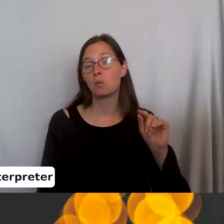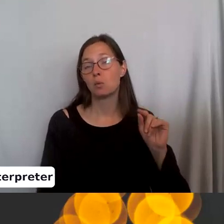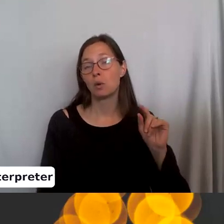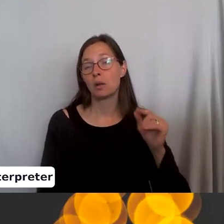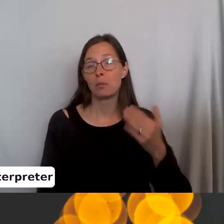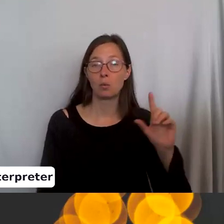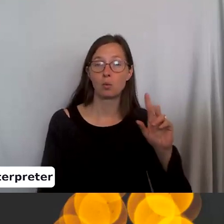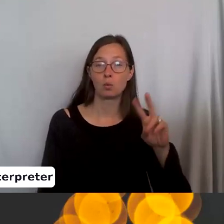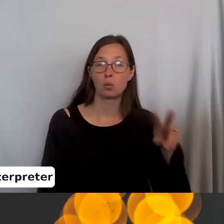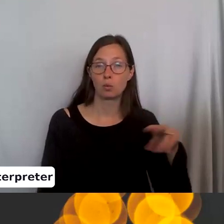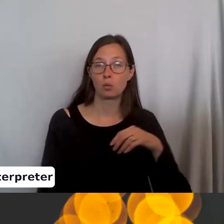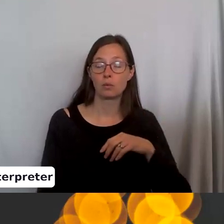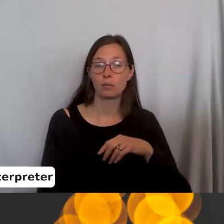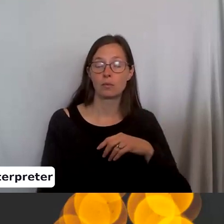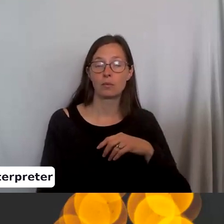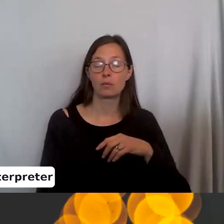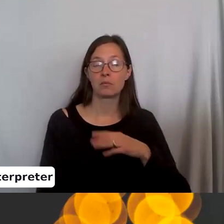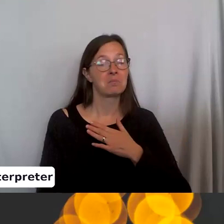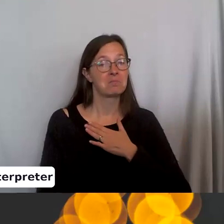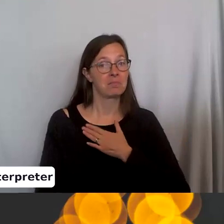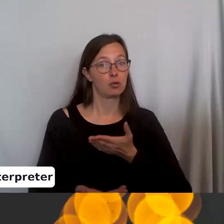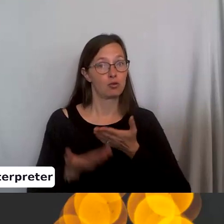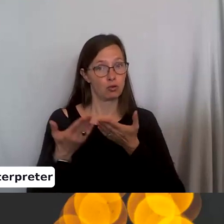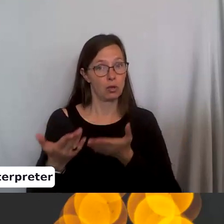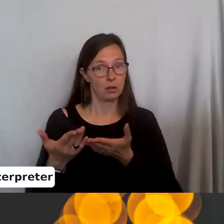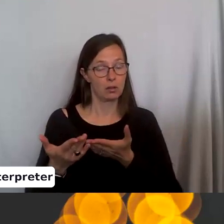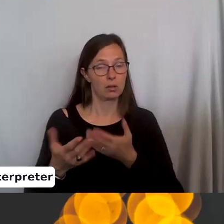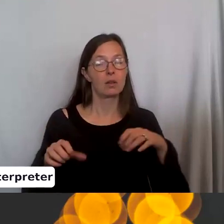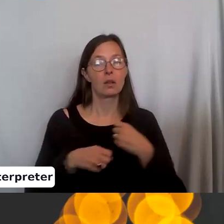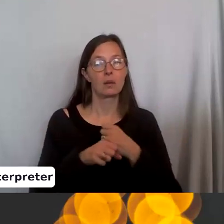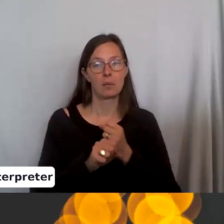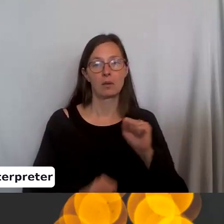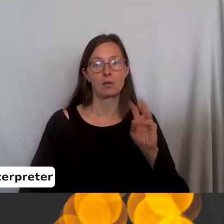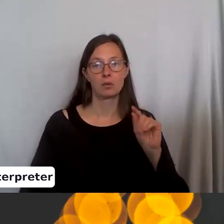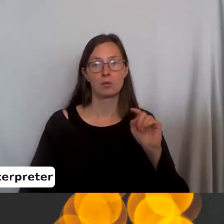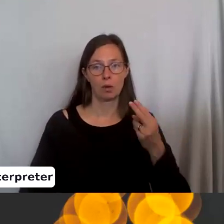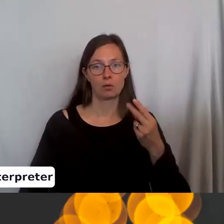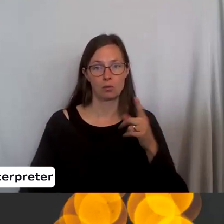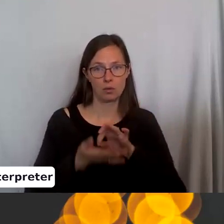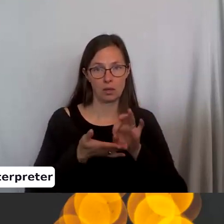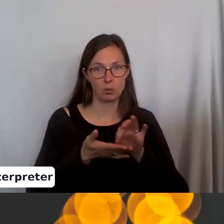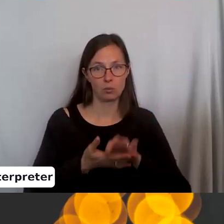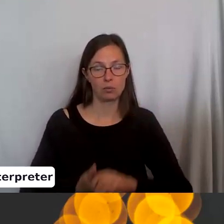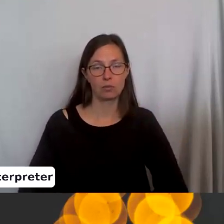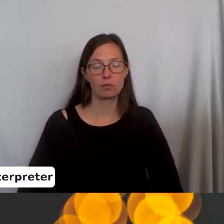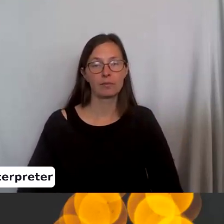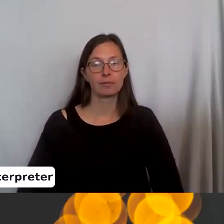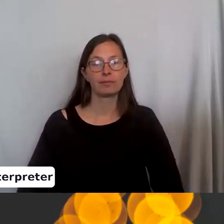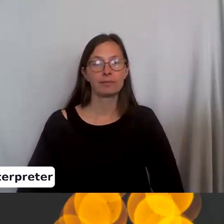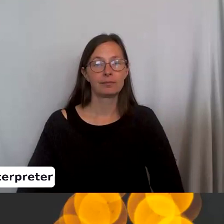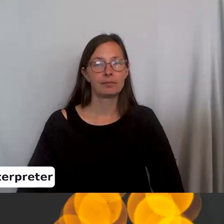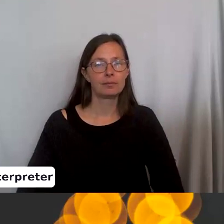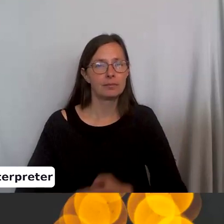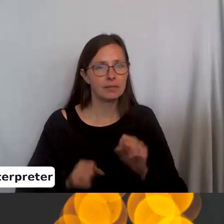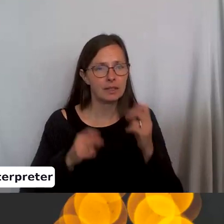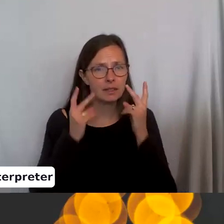but I would highly suggest you do a swatch to count. Um, can you